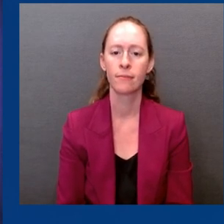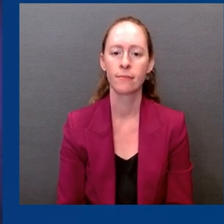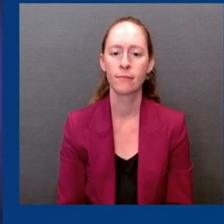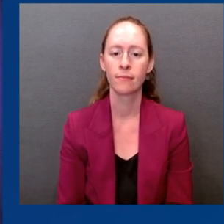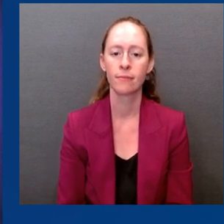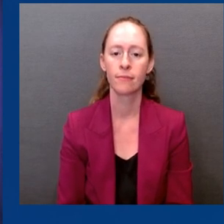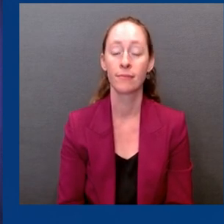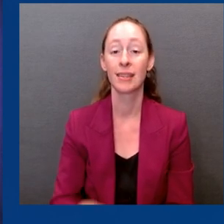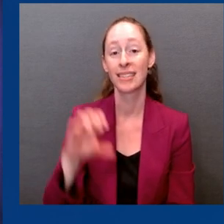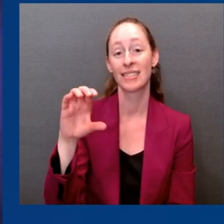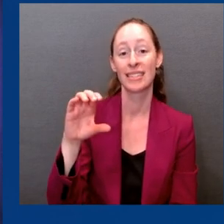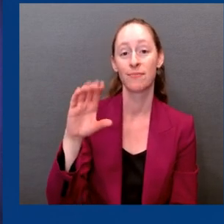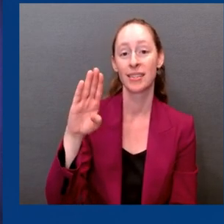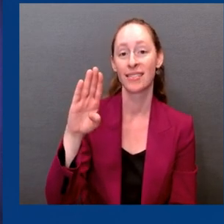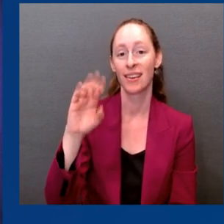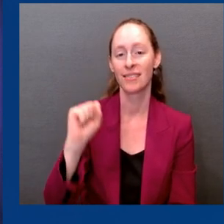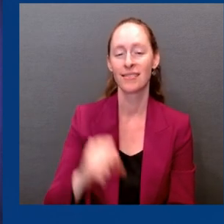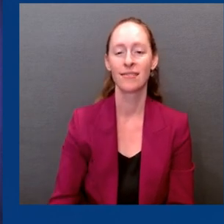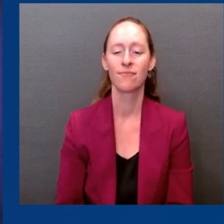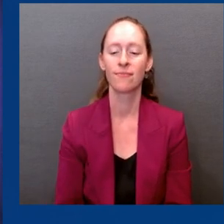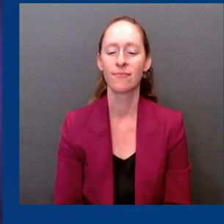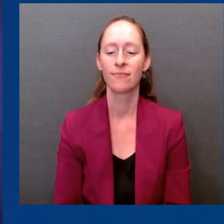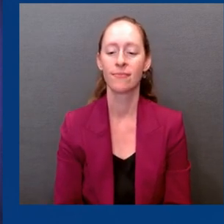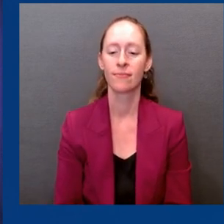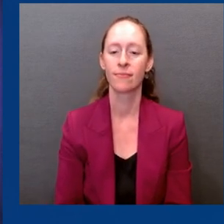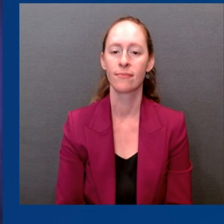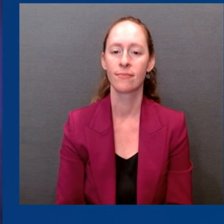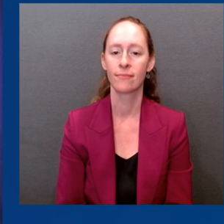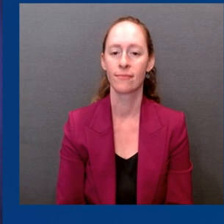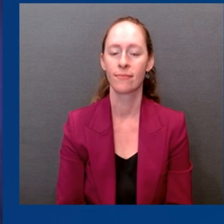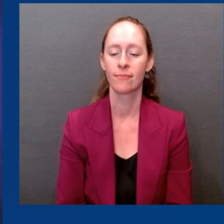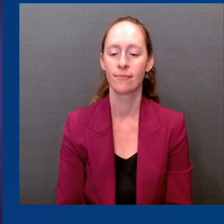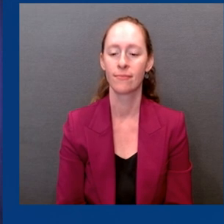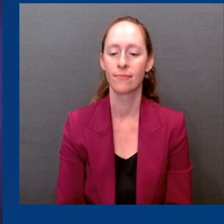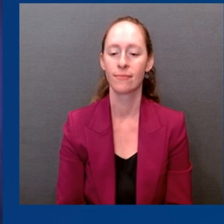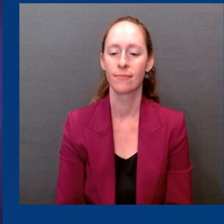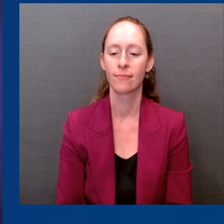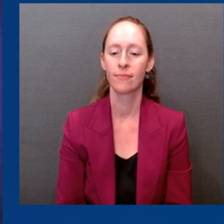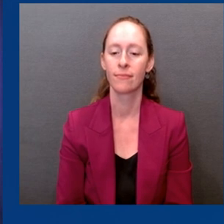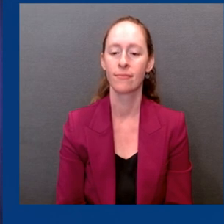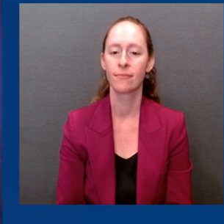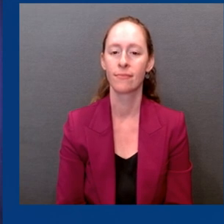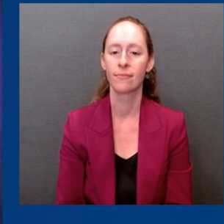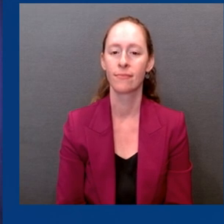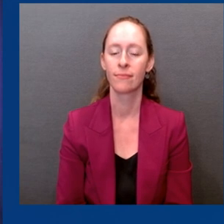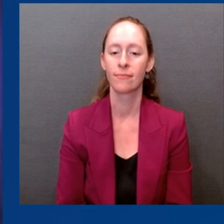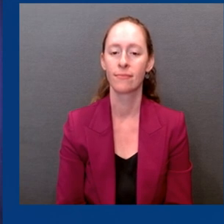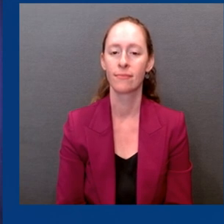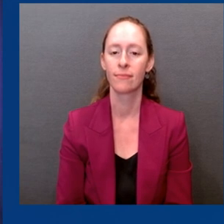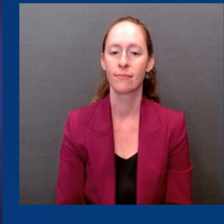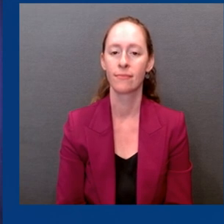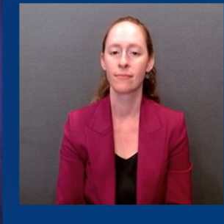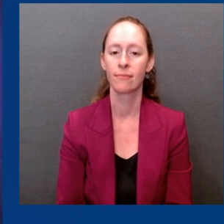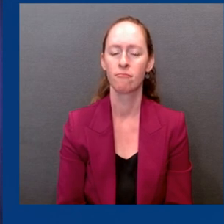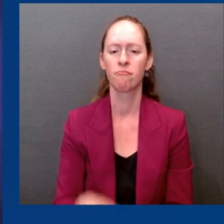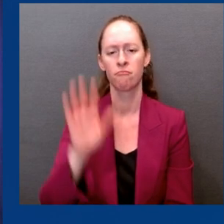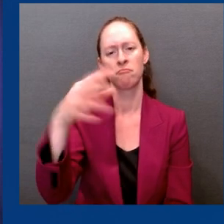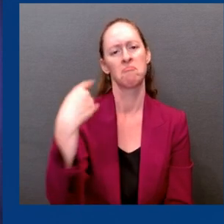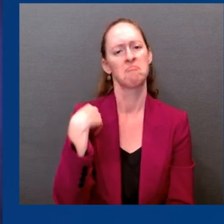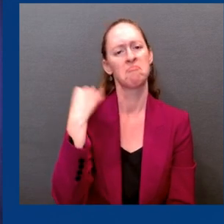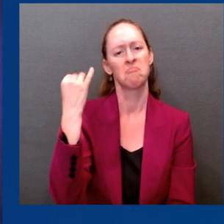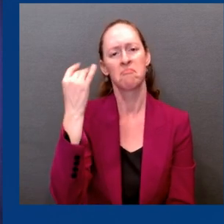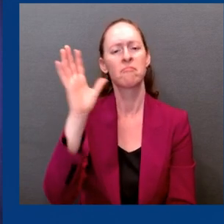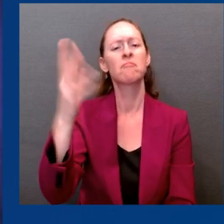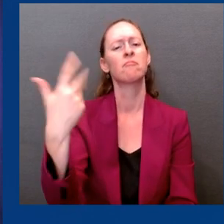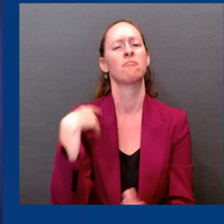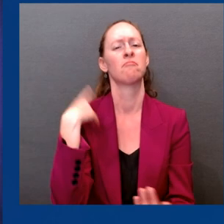Hi, thanks for taking my question. Following up on Dr. Fauci's opening remarks, can you address why the primary series wasn't updated as